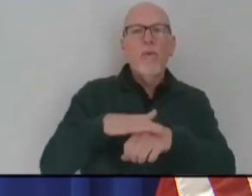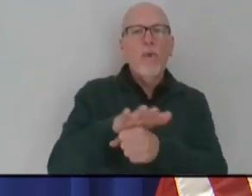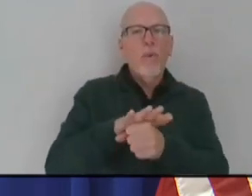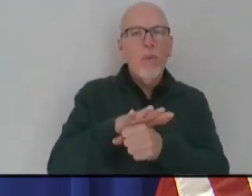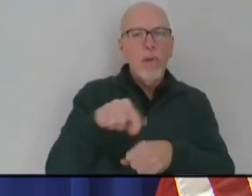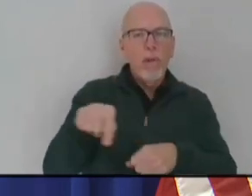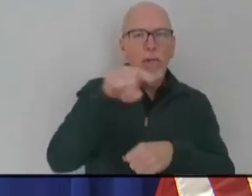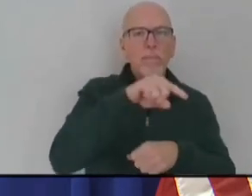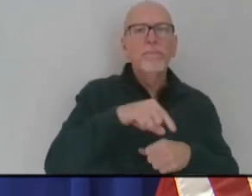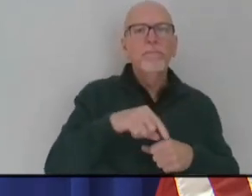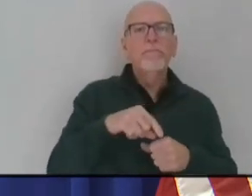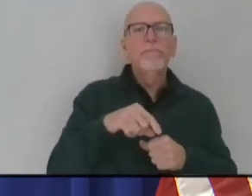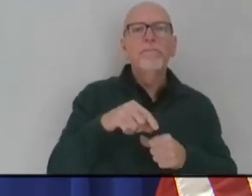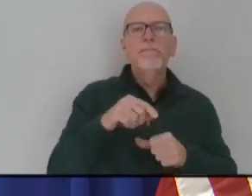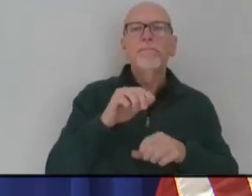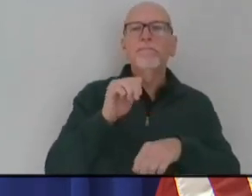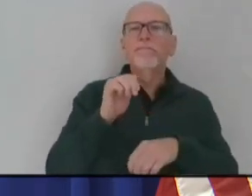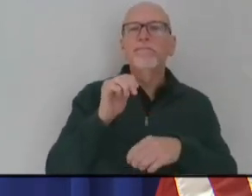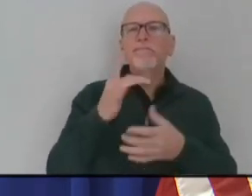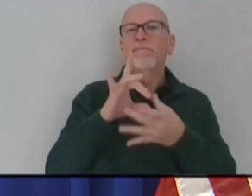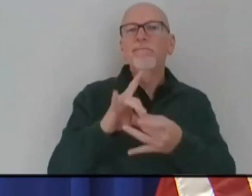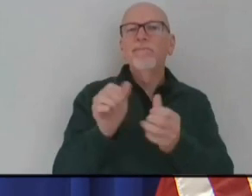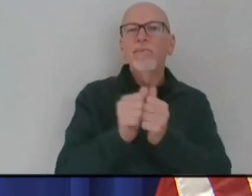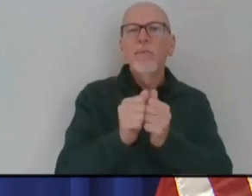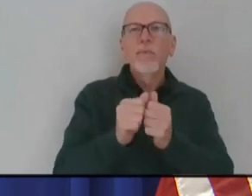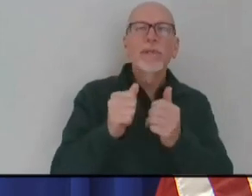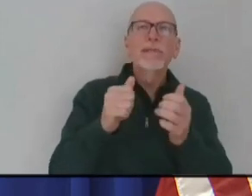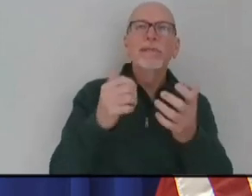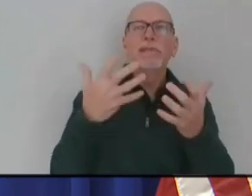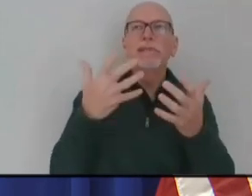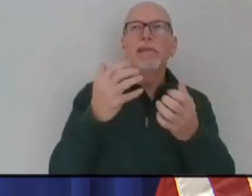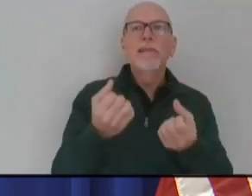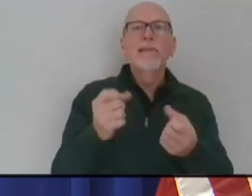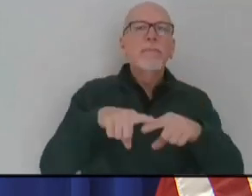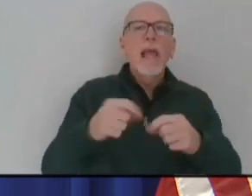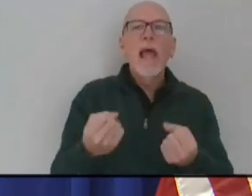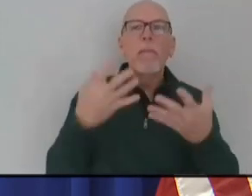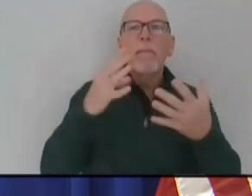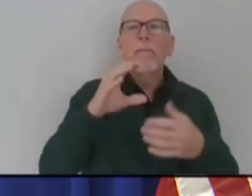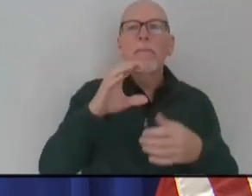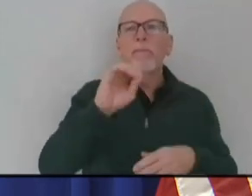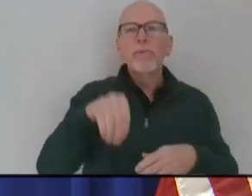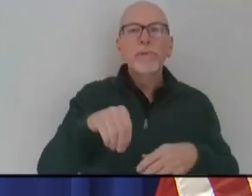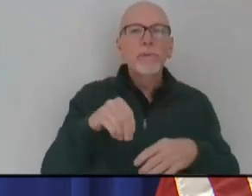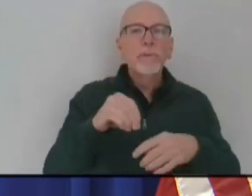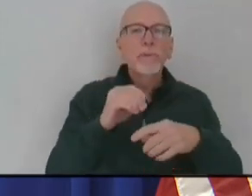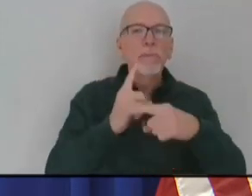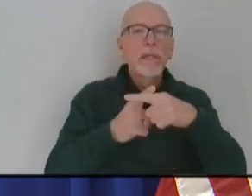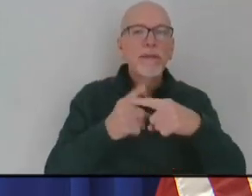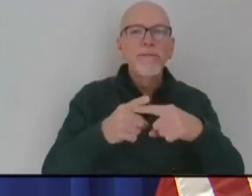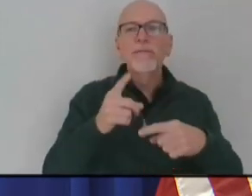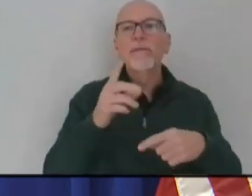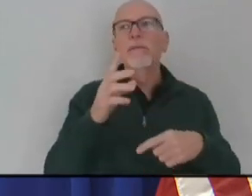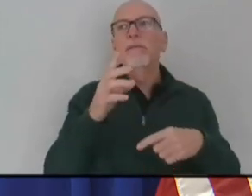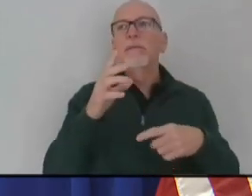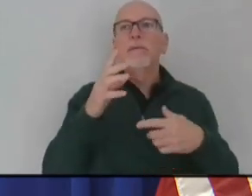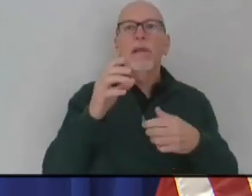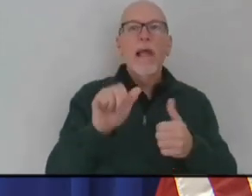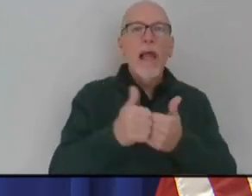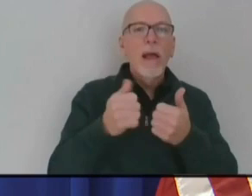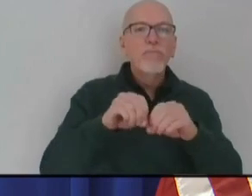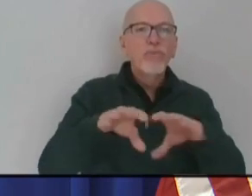regarding the level of positivity and spread, the number of cases per 100